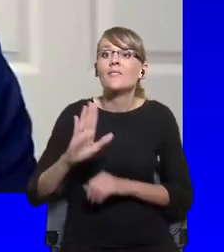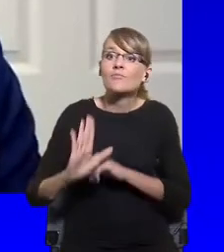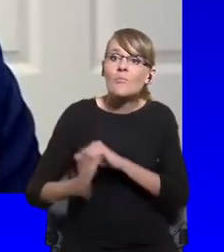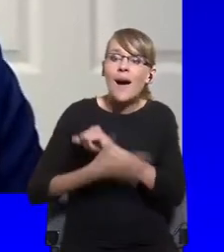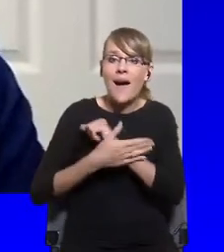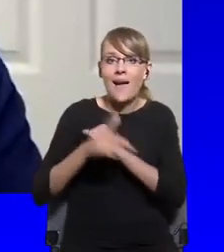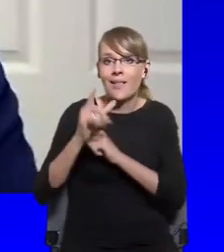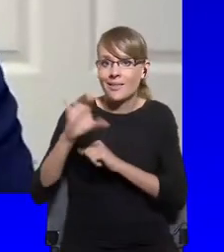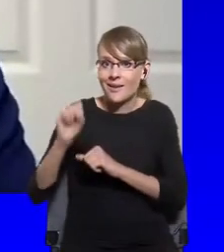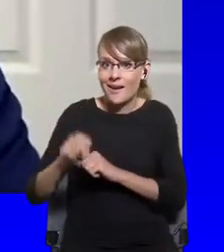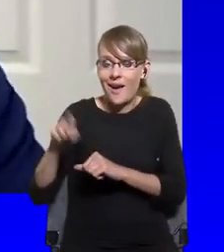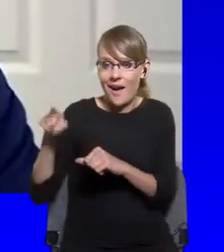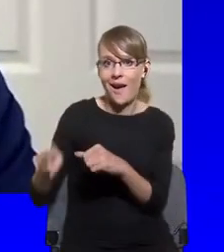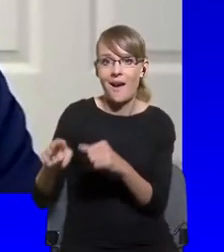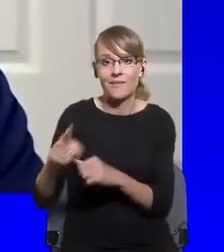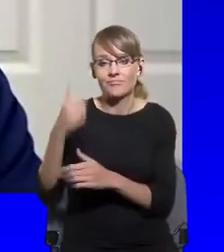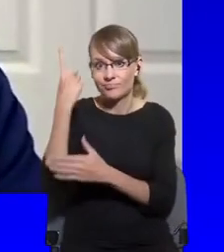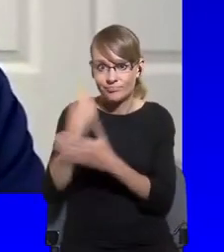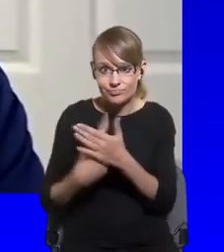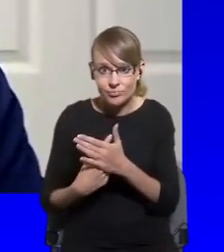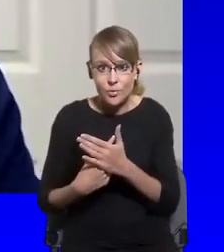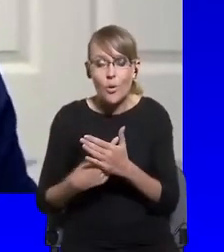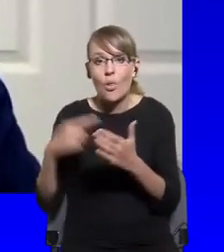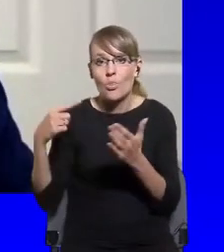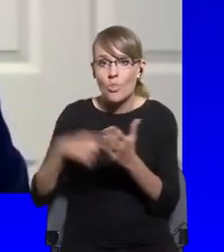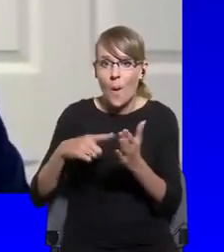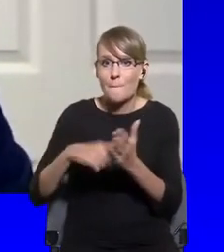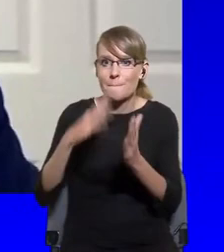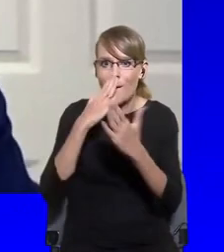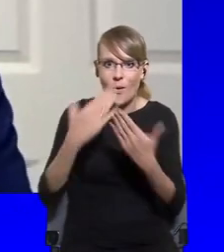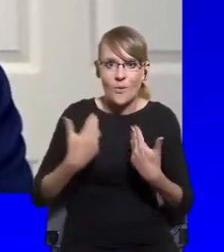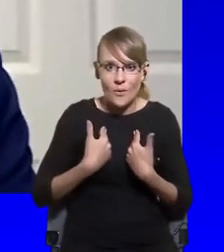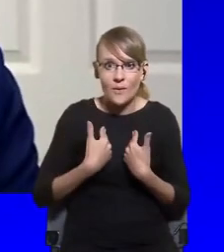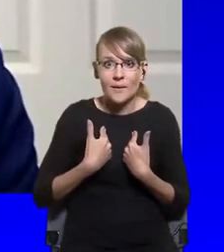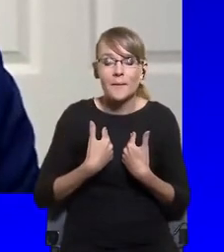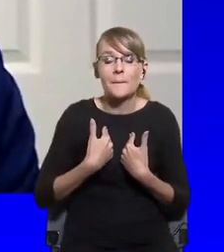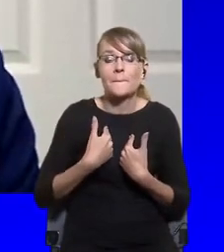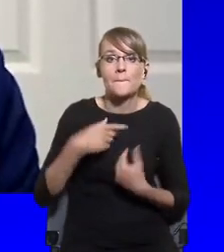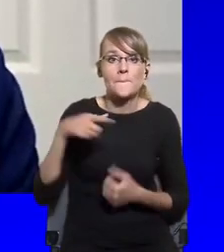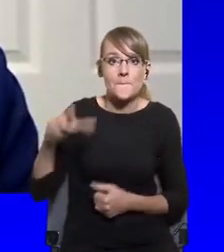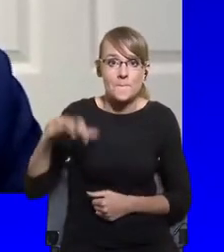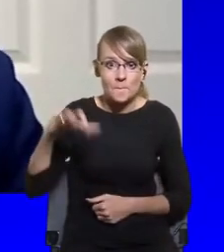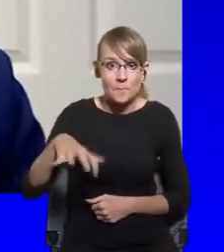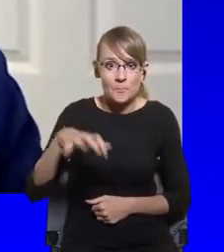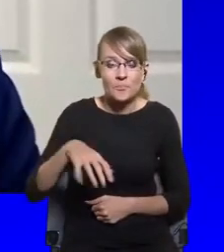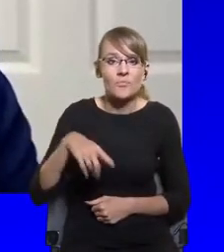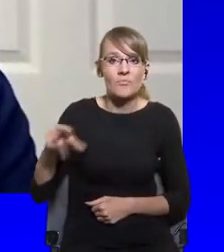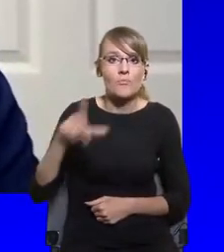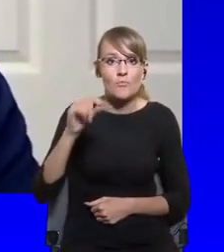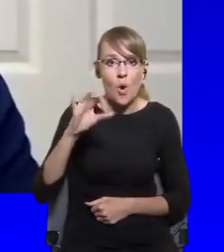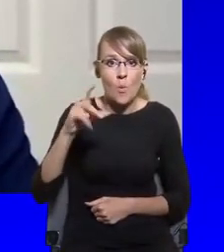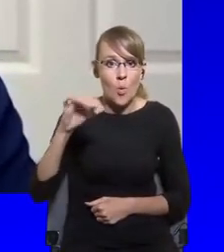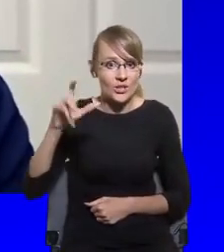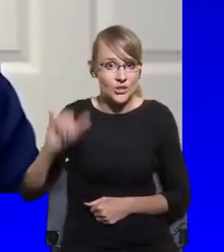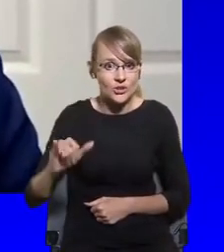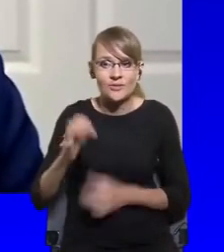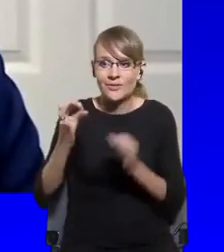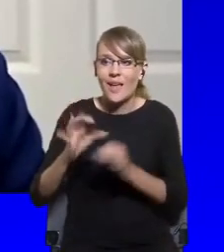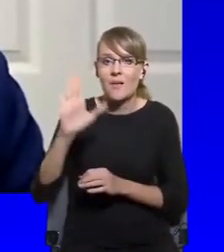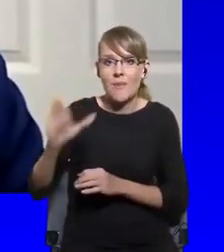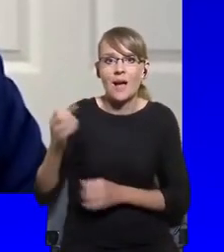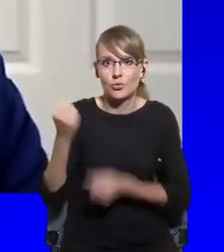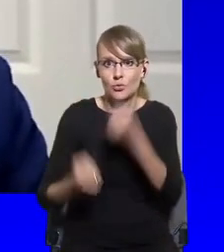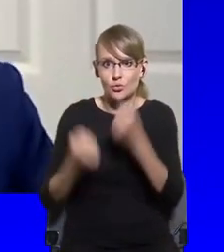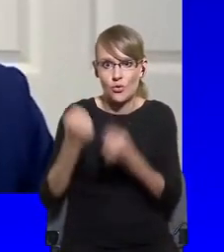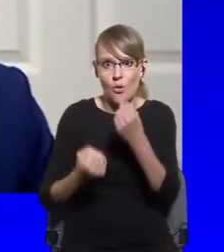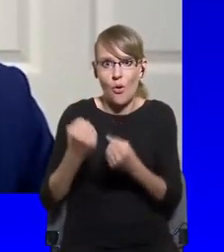that populists, as you know, is definitely slowing down. But I